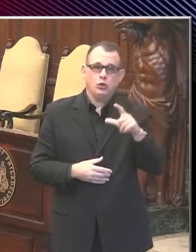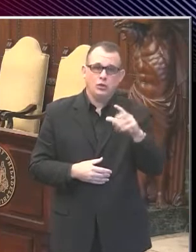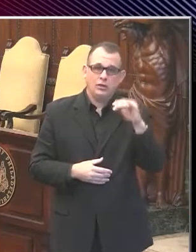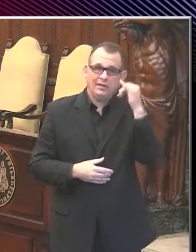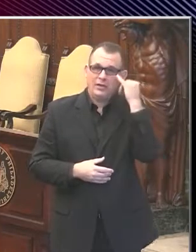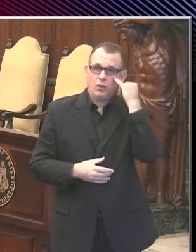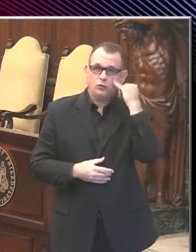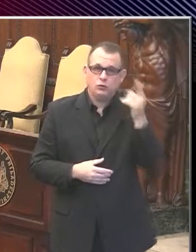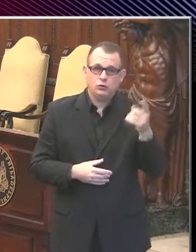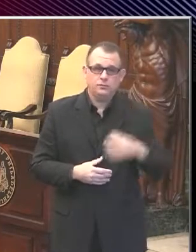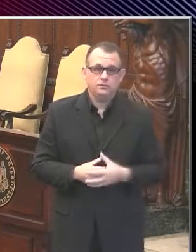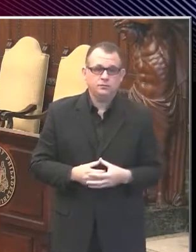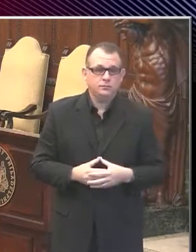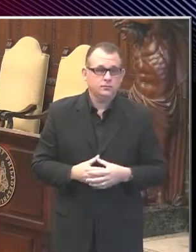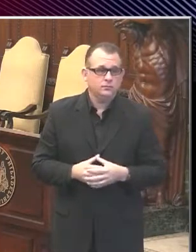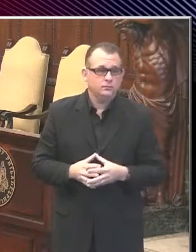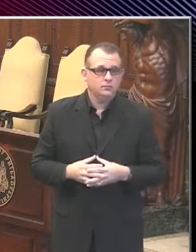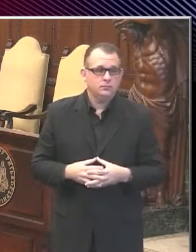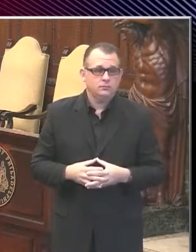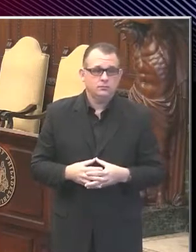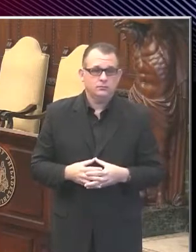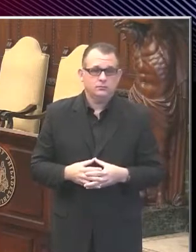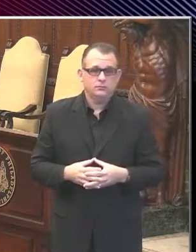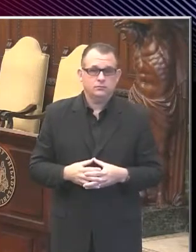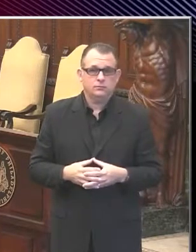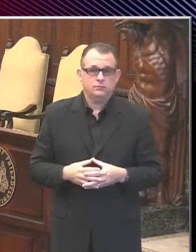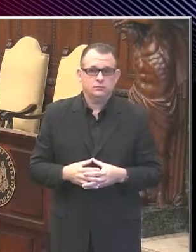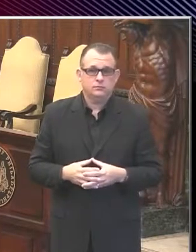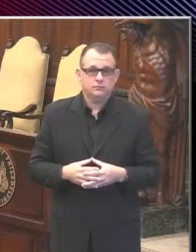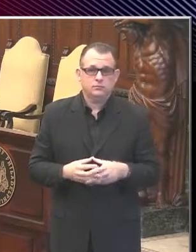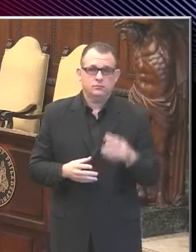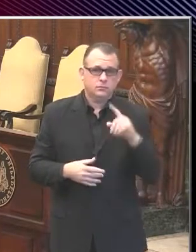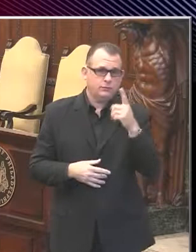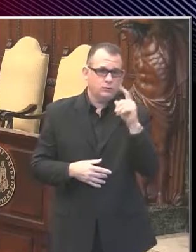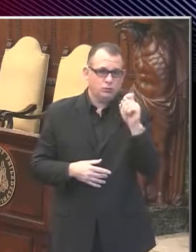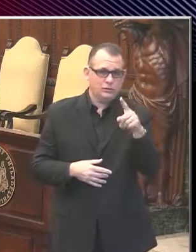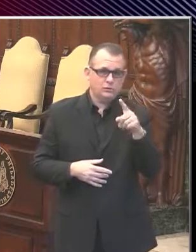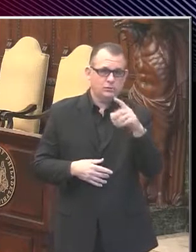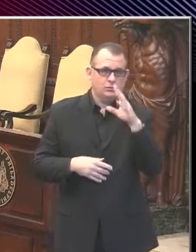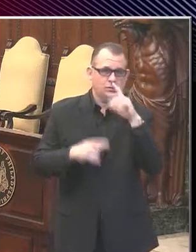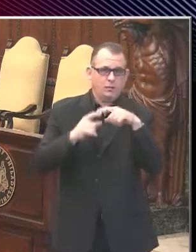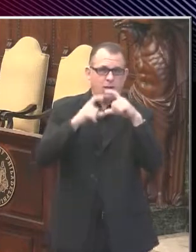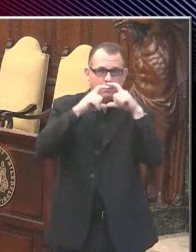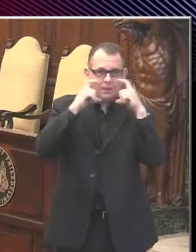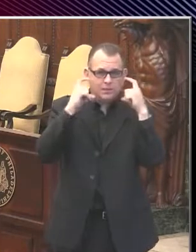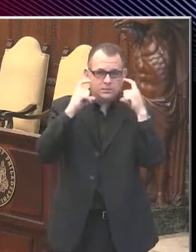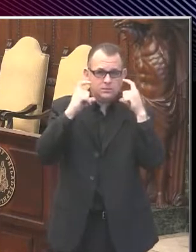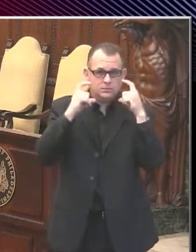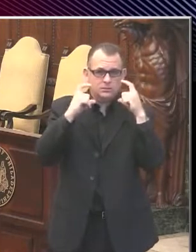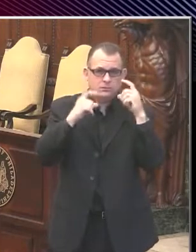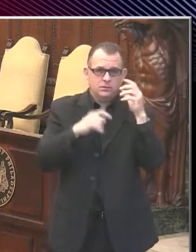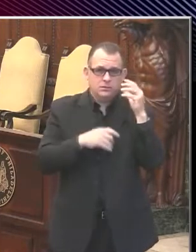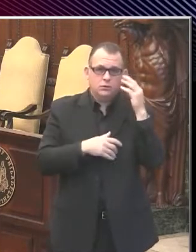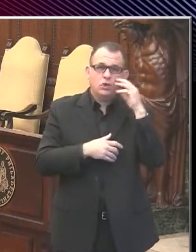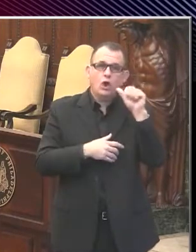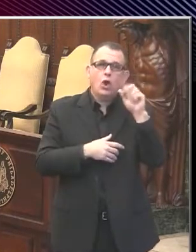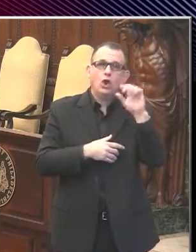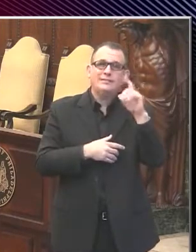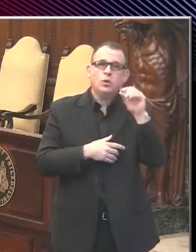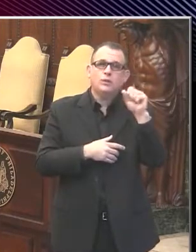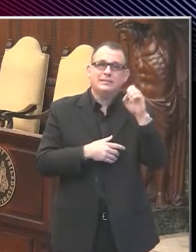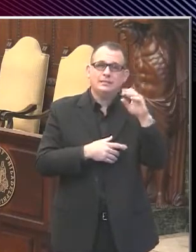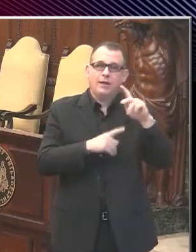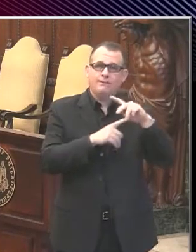My first question is regarding masks, the Archdiocese of Philadelphia announced that they would be